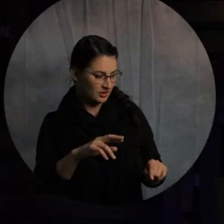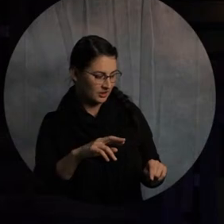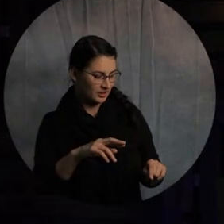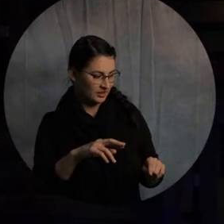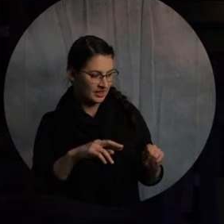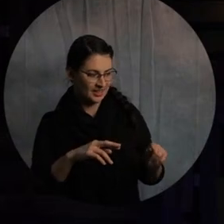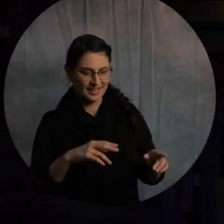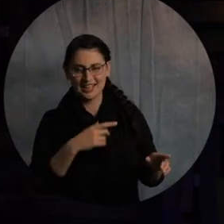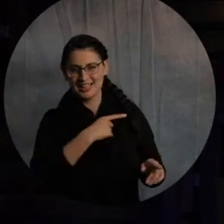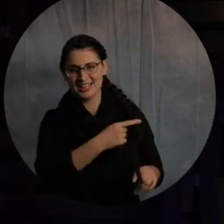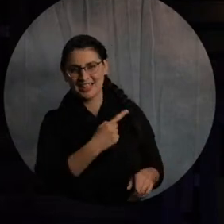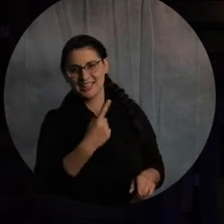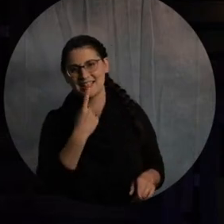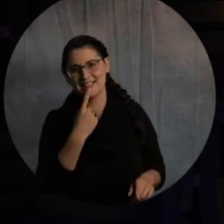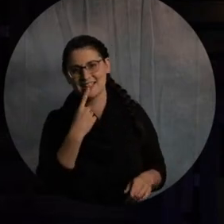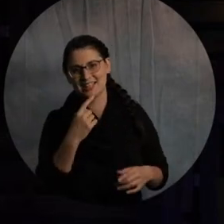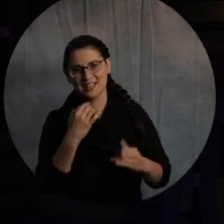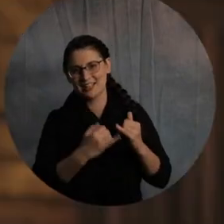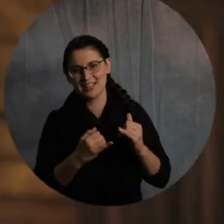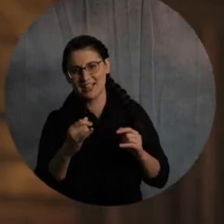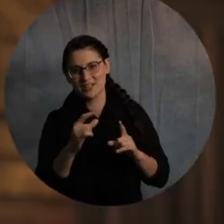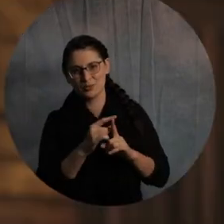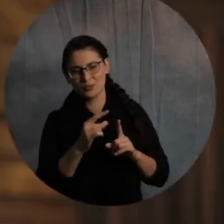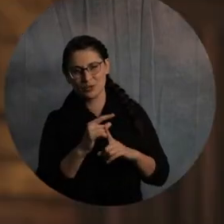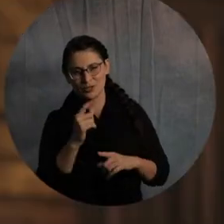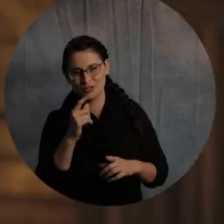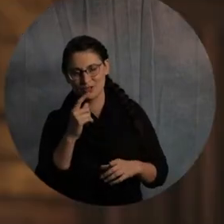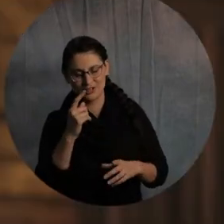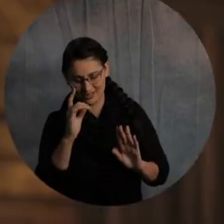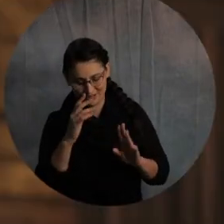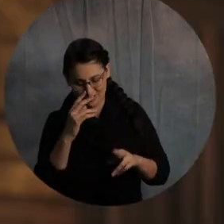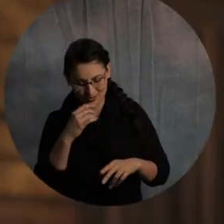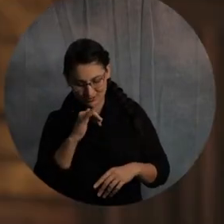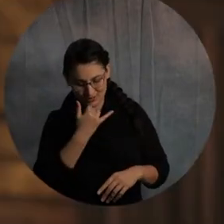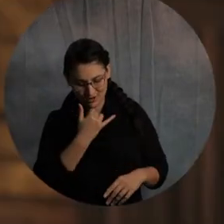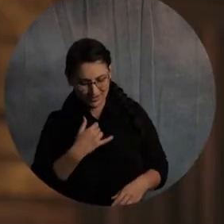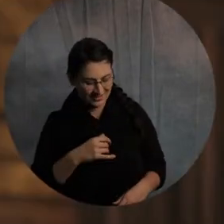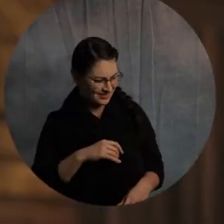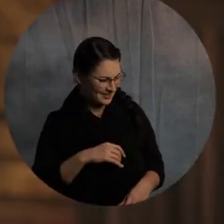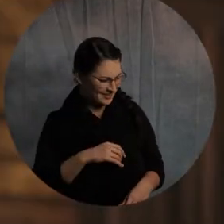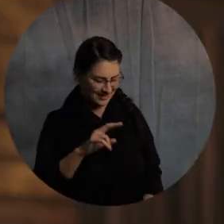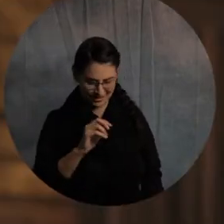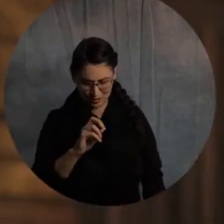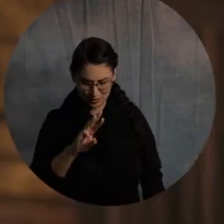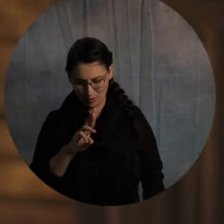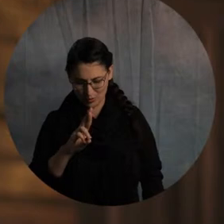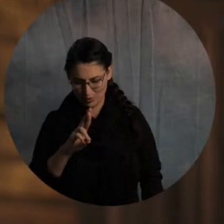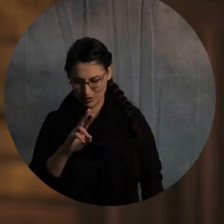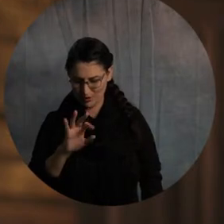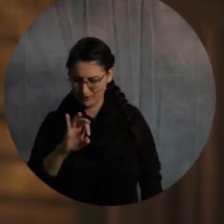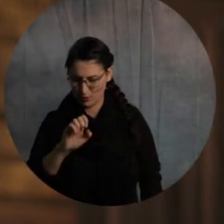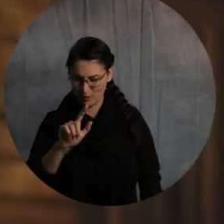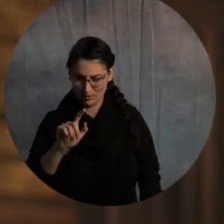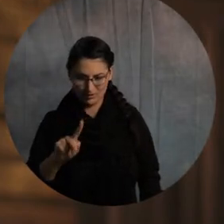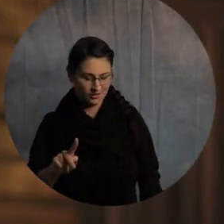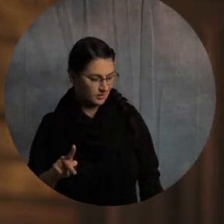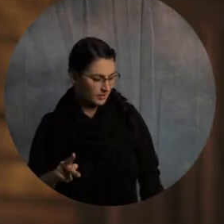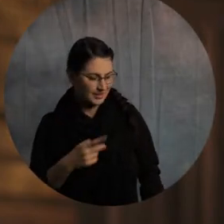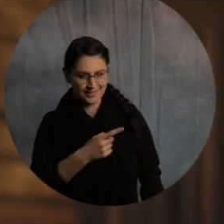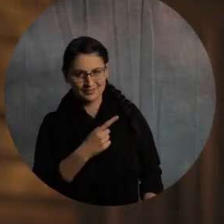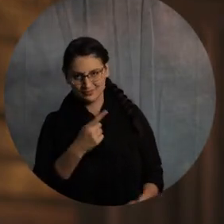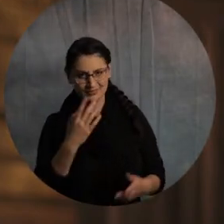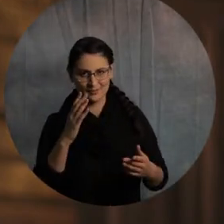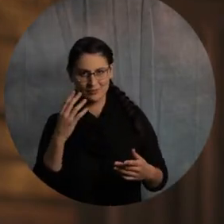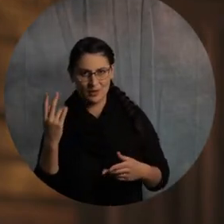to have no idea how to say it. That's all right. Like Norfolk. Like, ah, we all laugh. not Norfolk. No. Pocowson. Pocoson. Anyway, go Sarah,